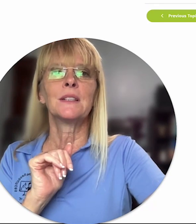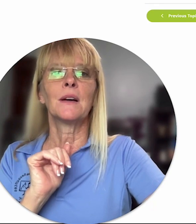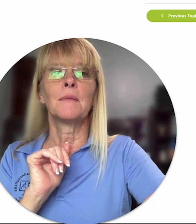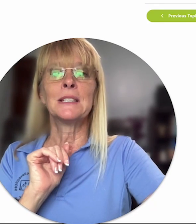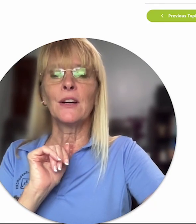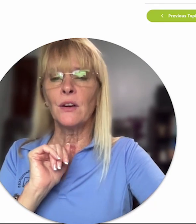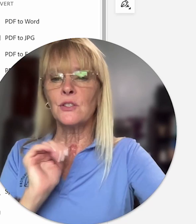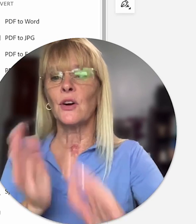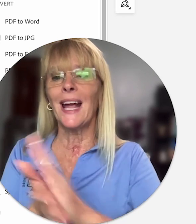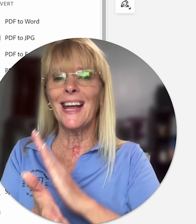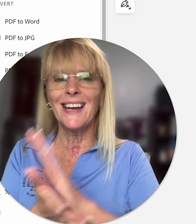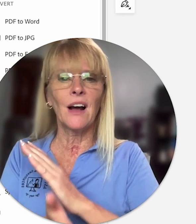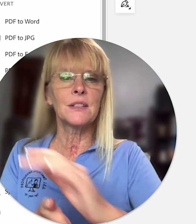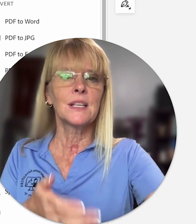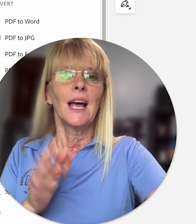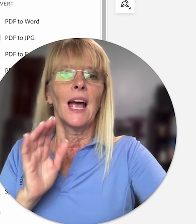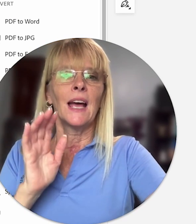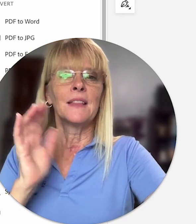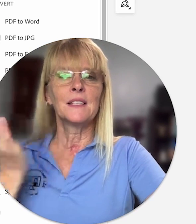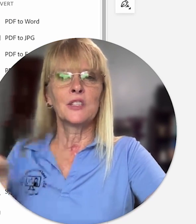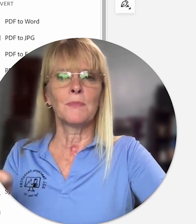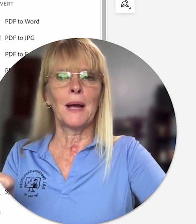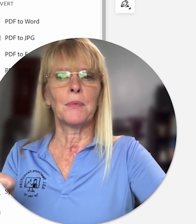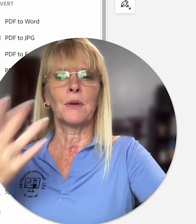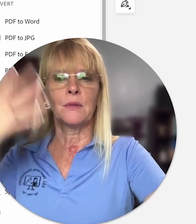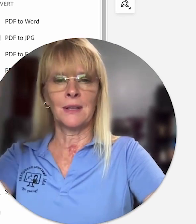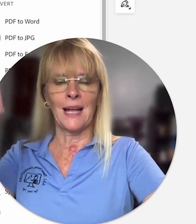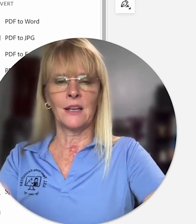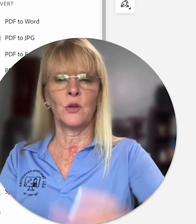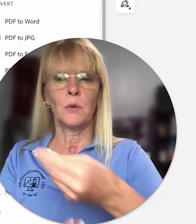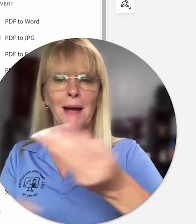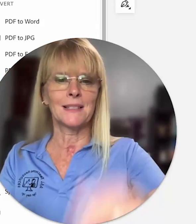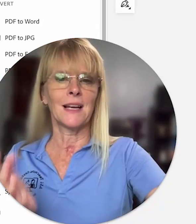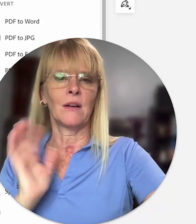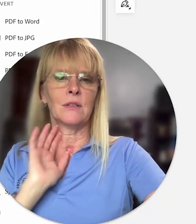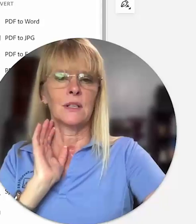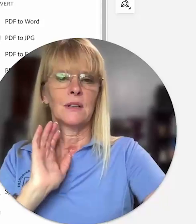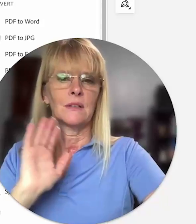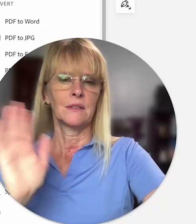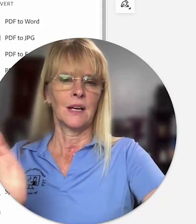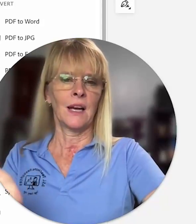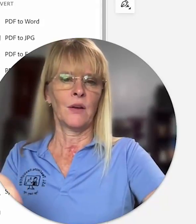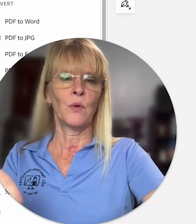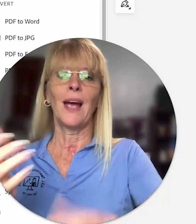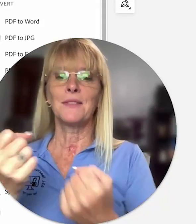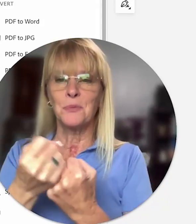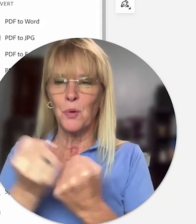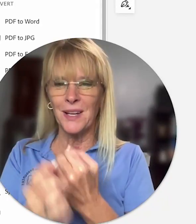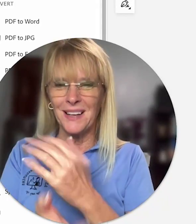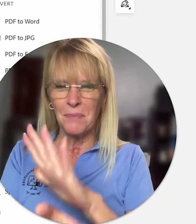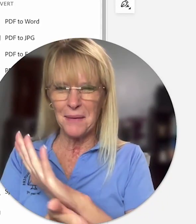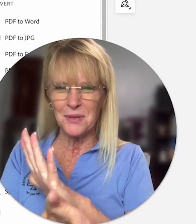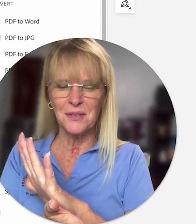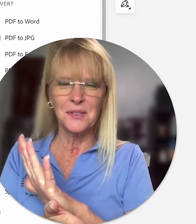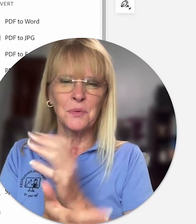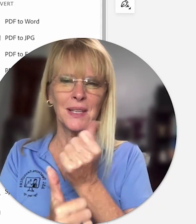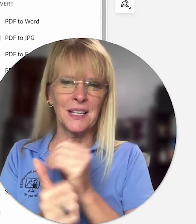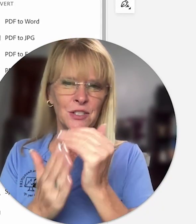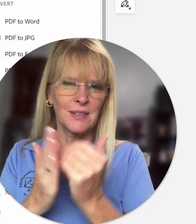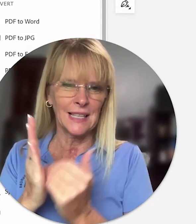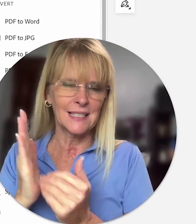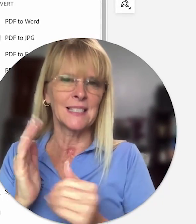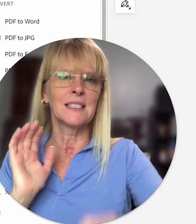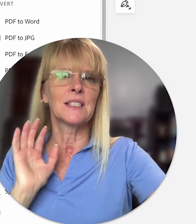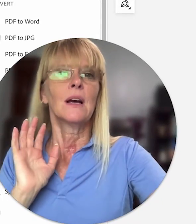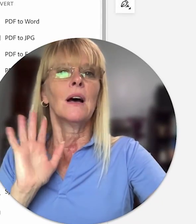on materials our handouts and this is your paper that you would pass out and we have supporting papers with